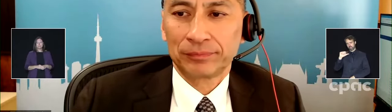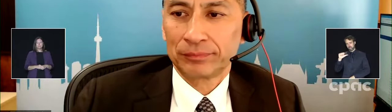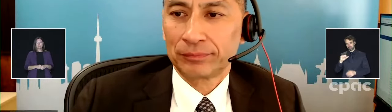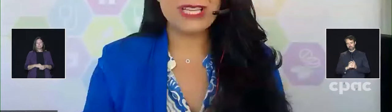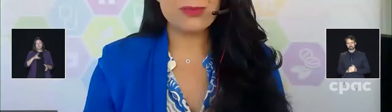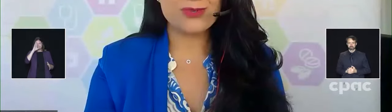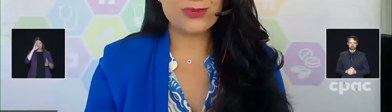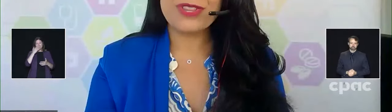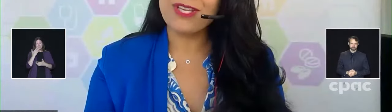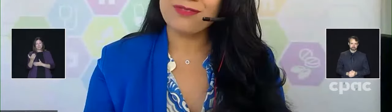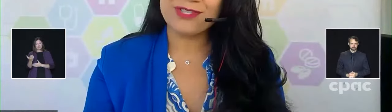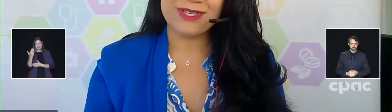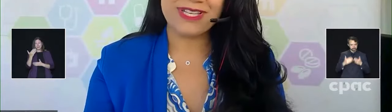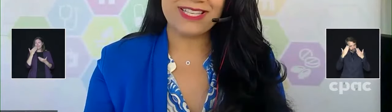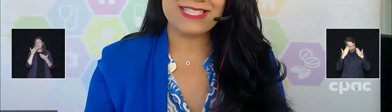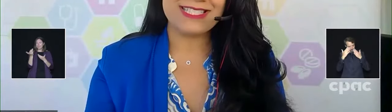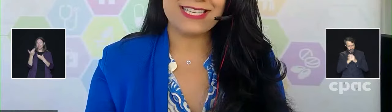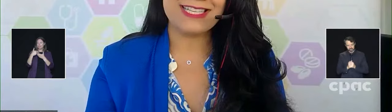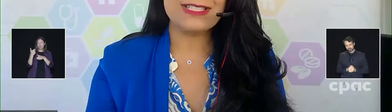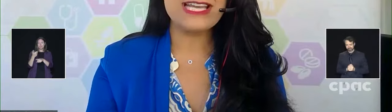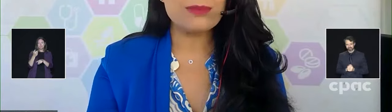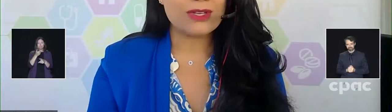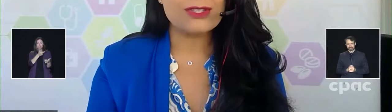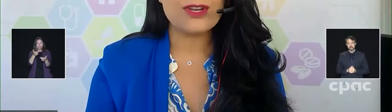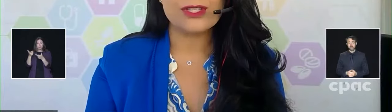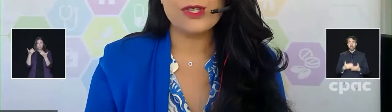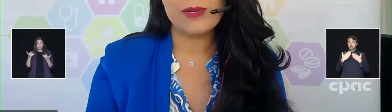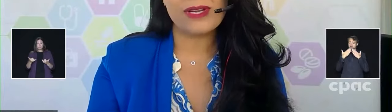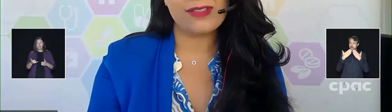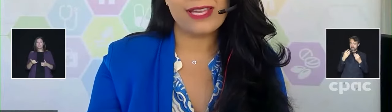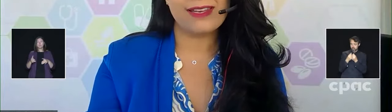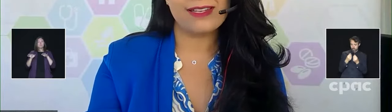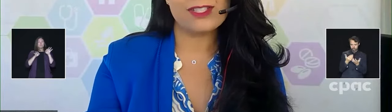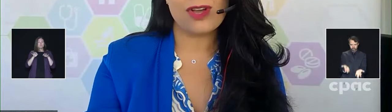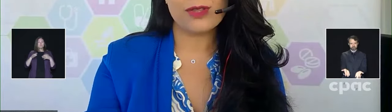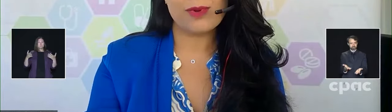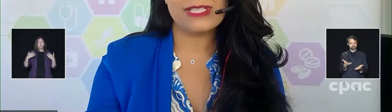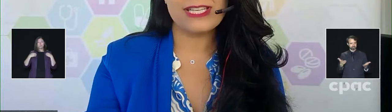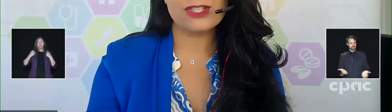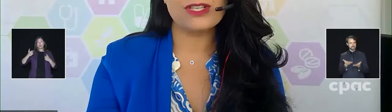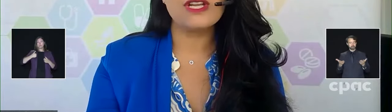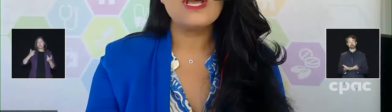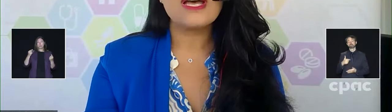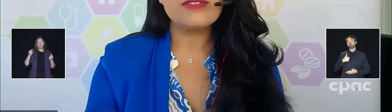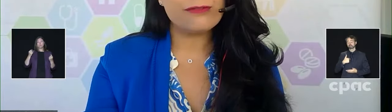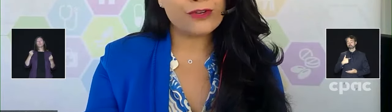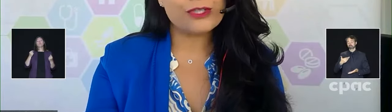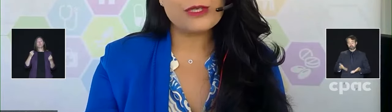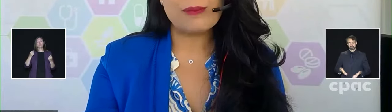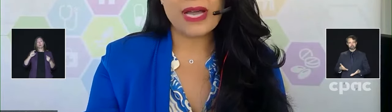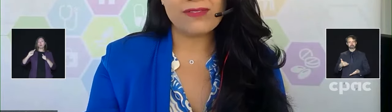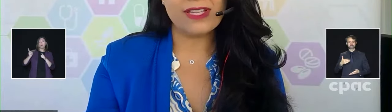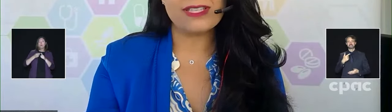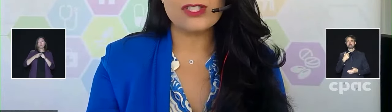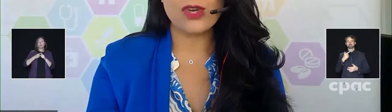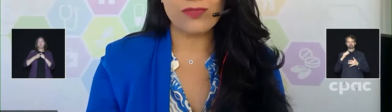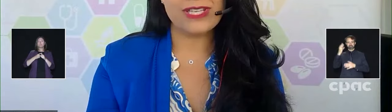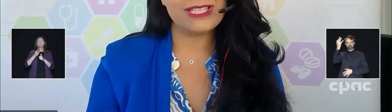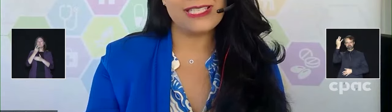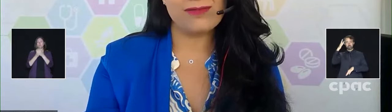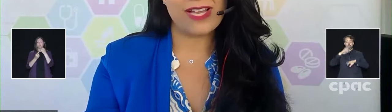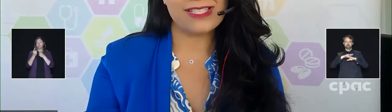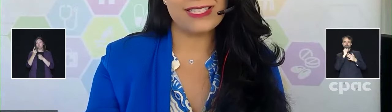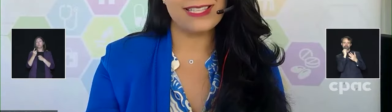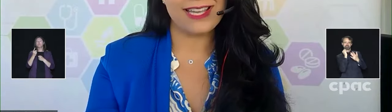Good morning. Bonjour. Thank you for joining us. Today, I'm here to talk to you about Health Canada's authorization of the first bivalent